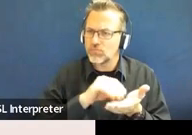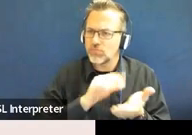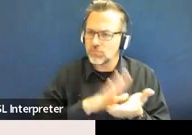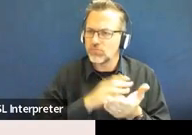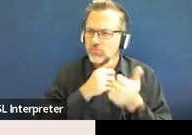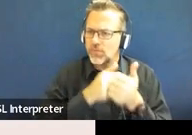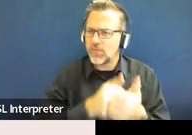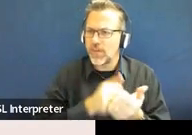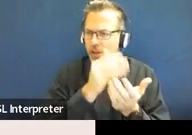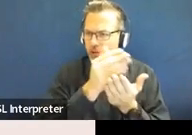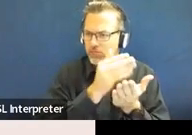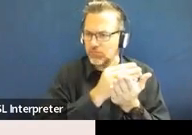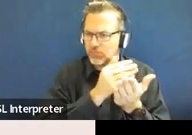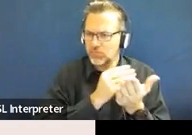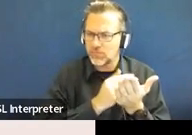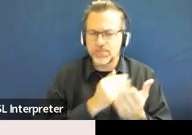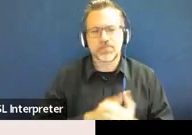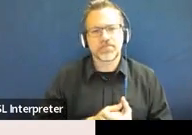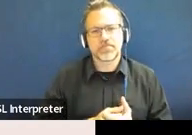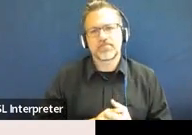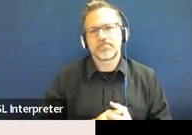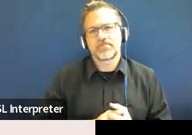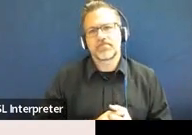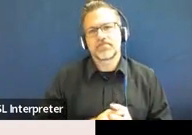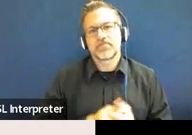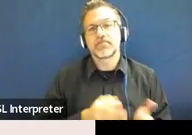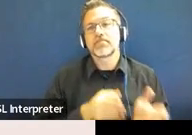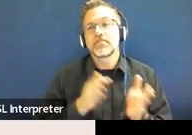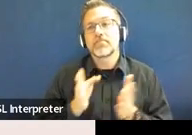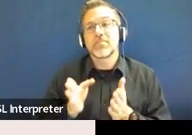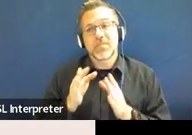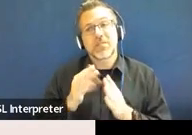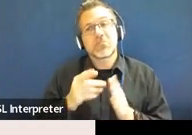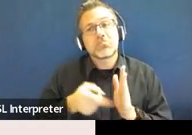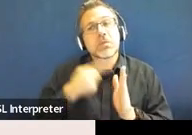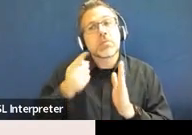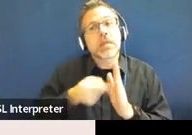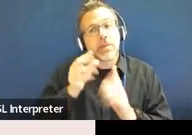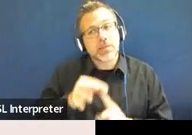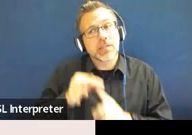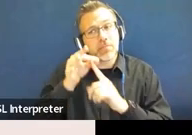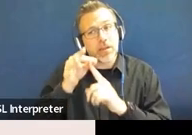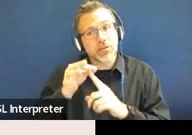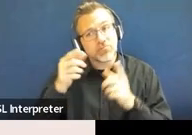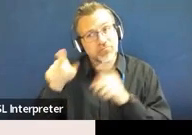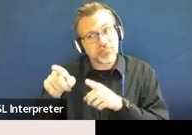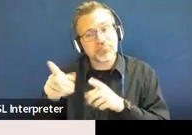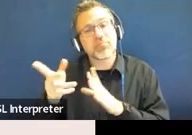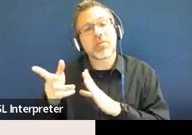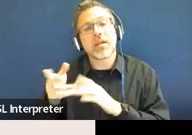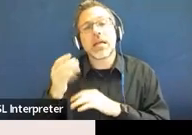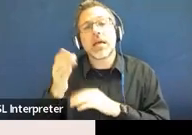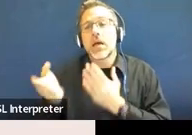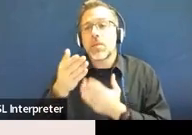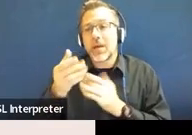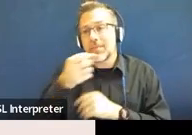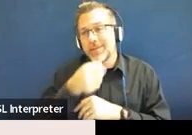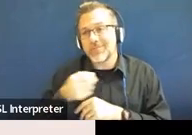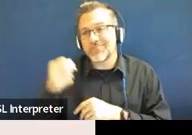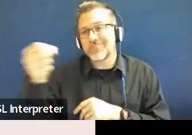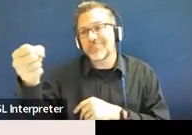So, there are special circumstances. So, a student may be removed to an interim alternative setting